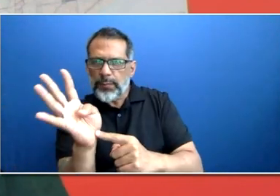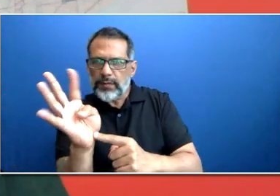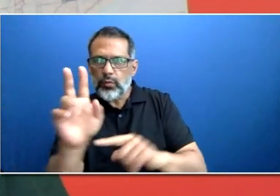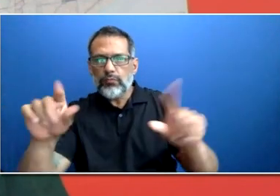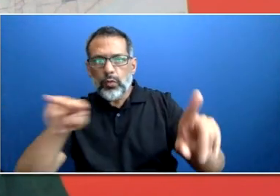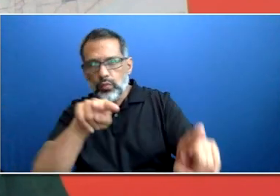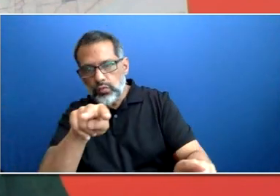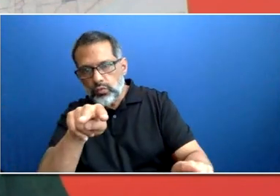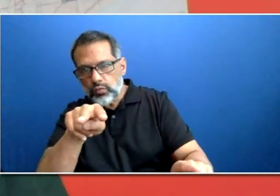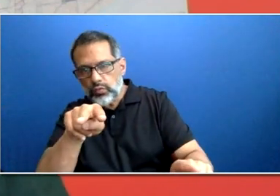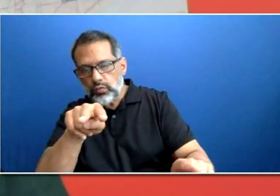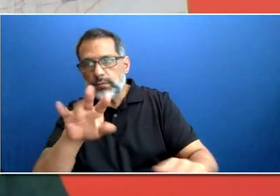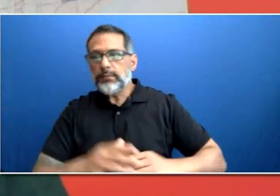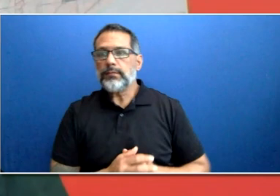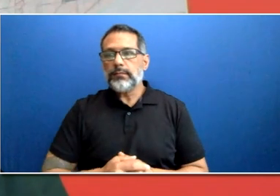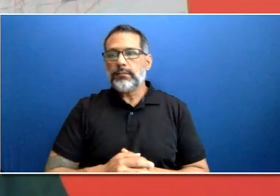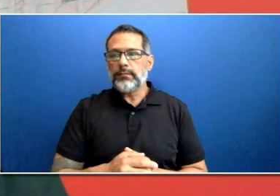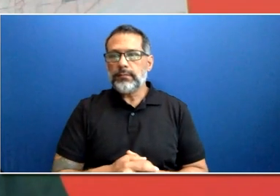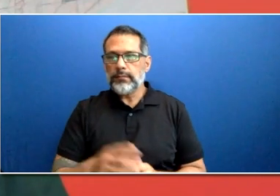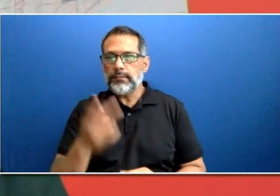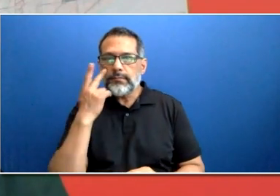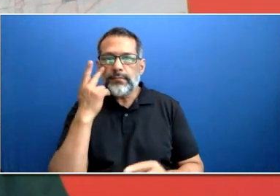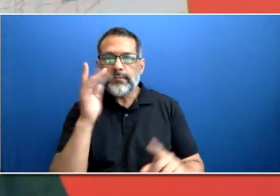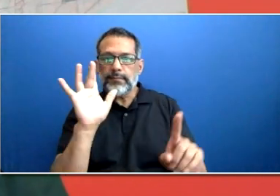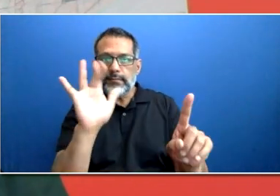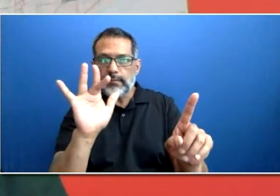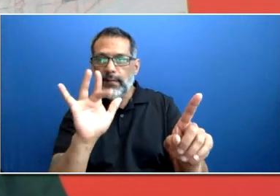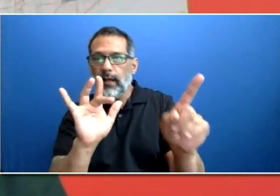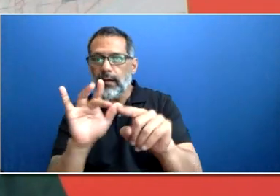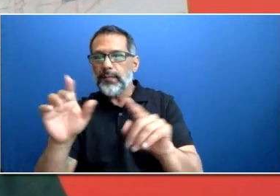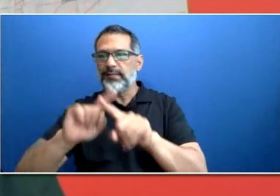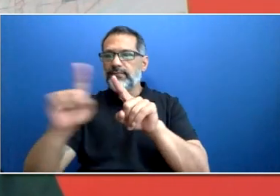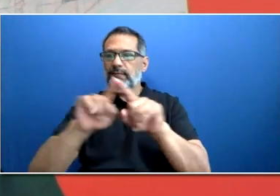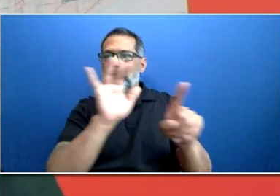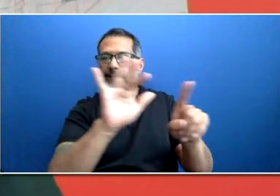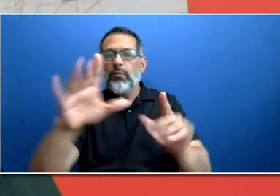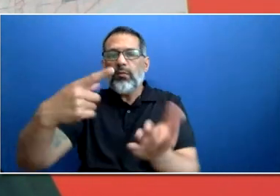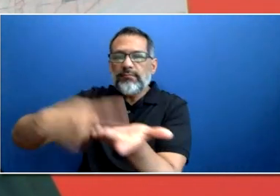they share their experiences and the benefits of being at the TTC.